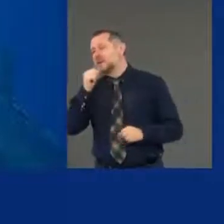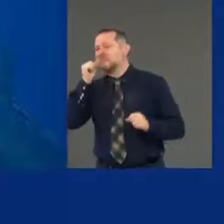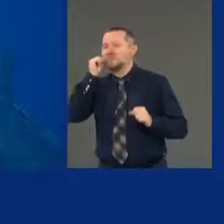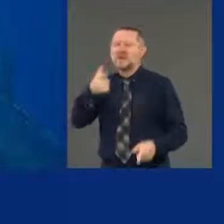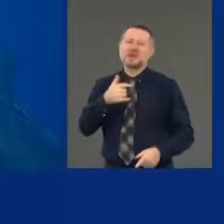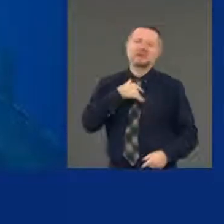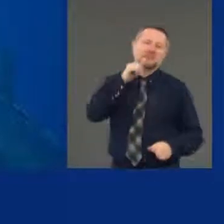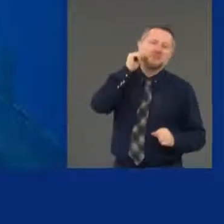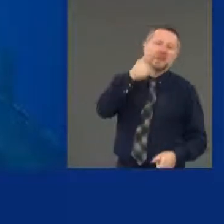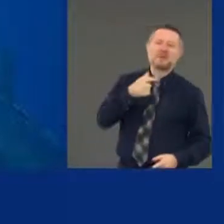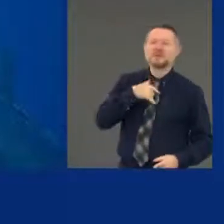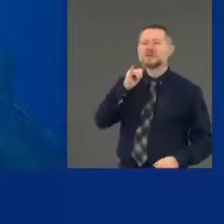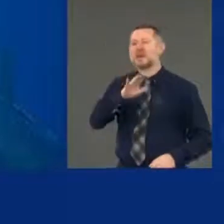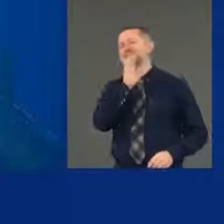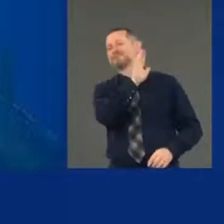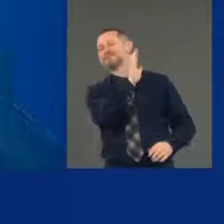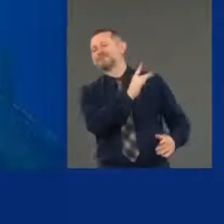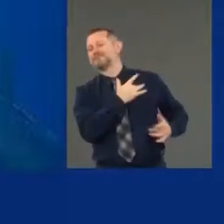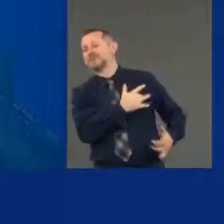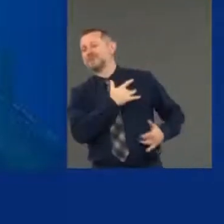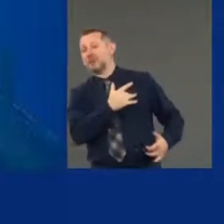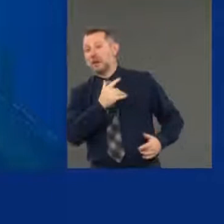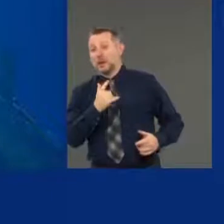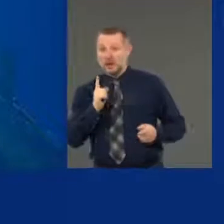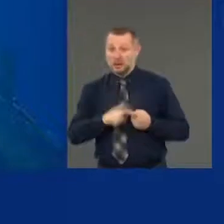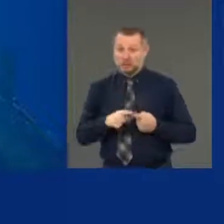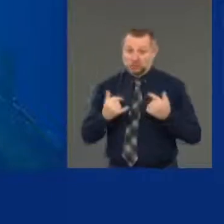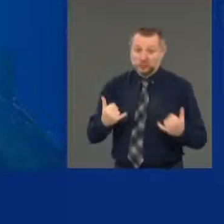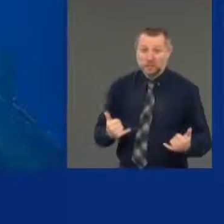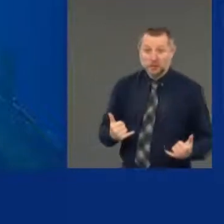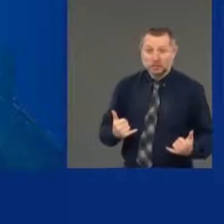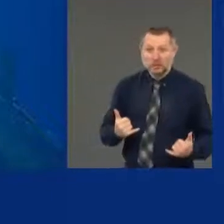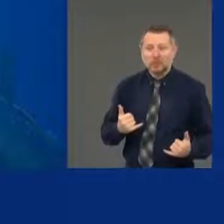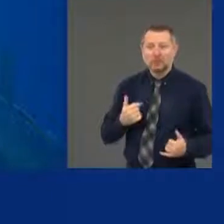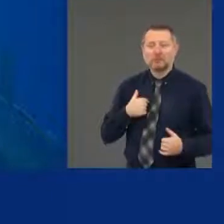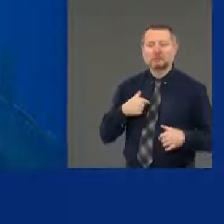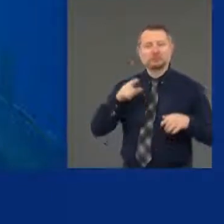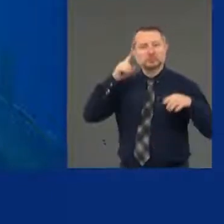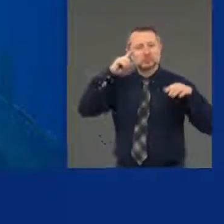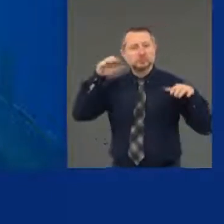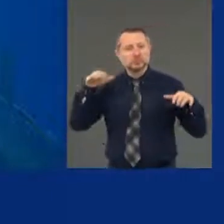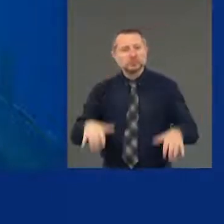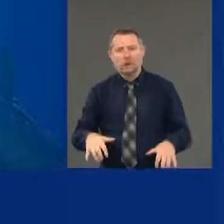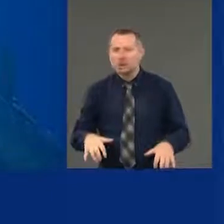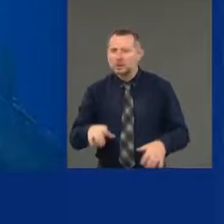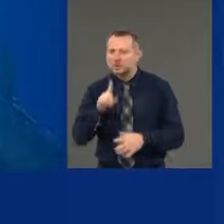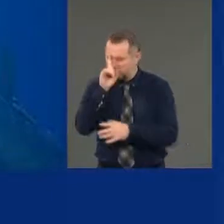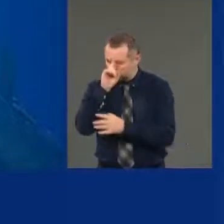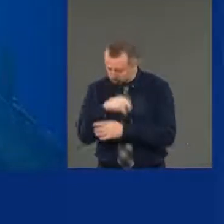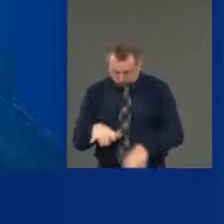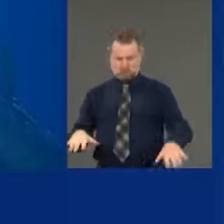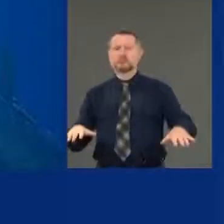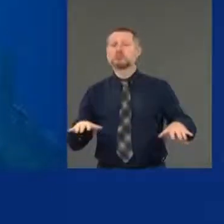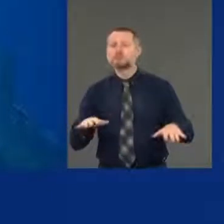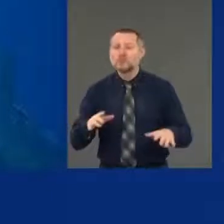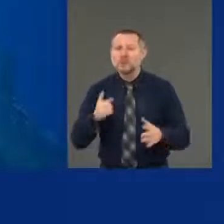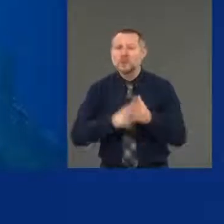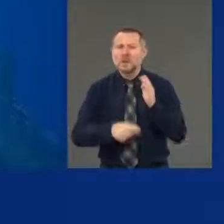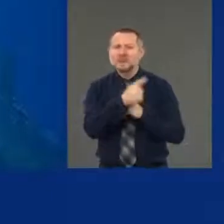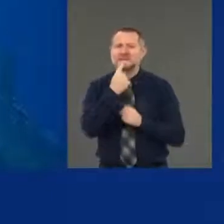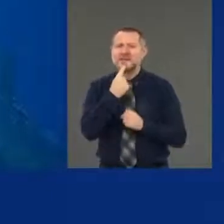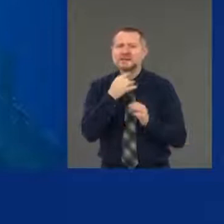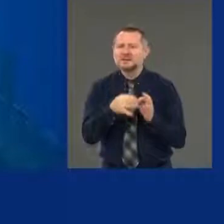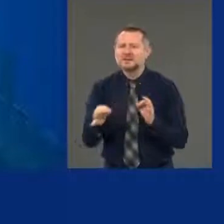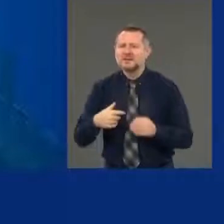seen it all. And then you get surprised again. You get shocked again. You get disgusted